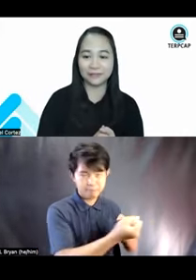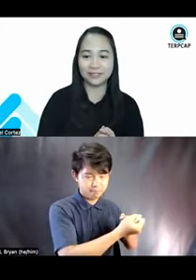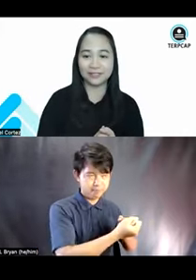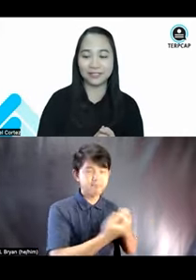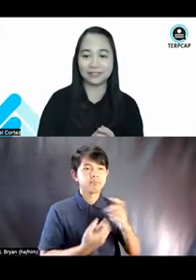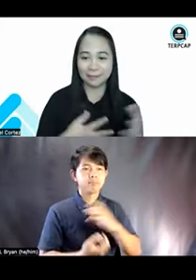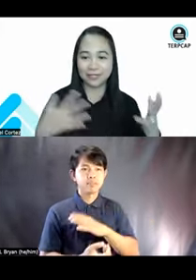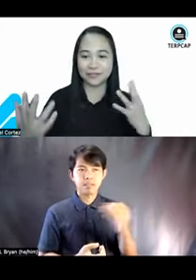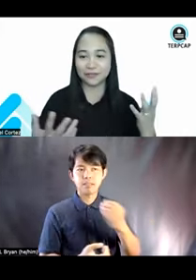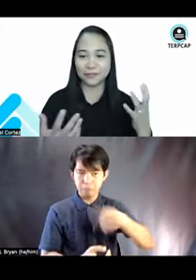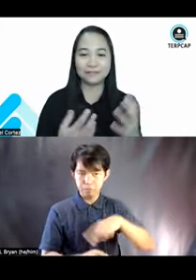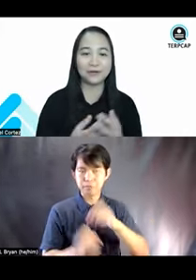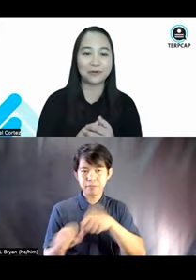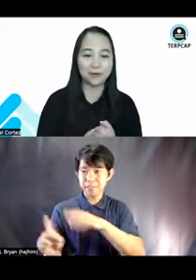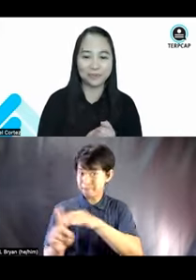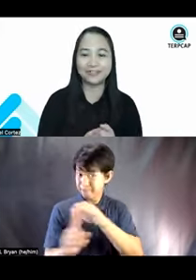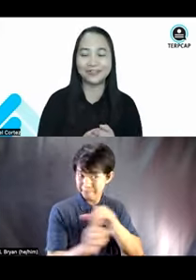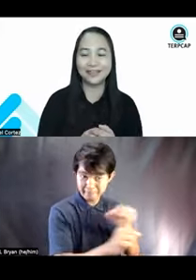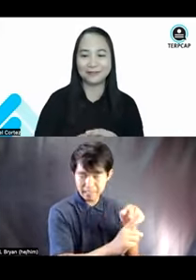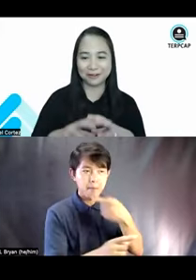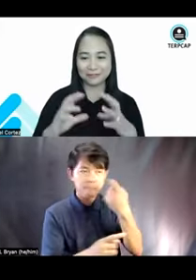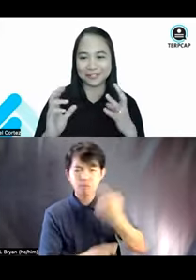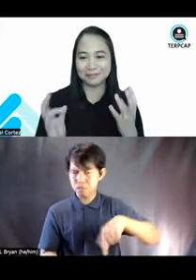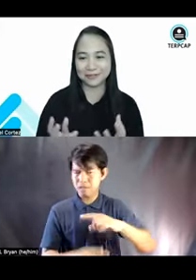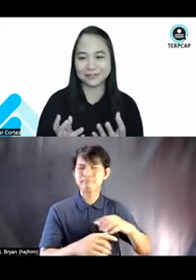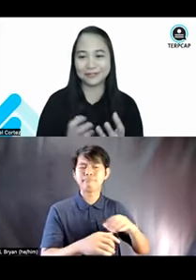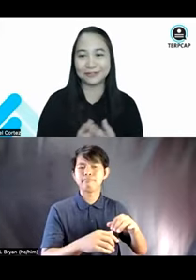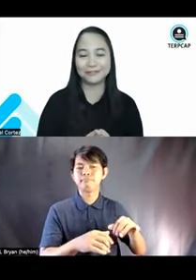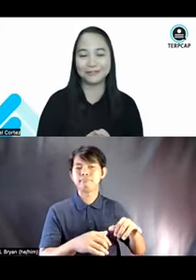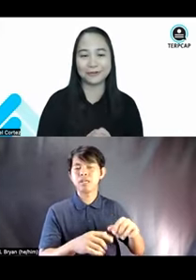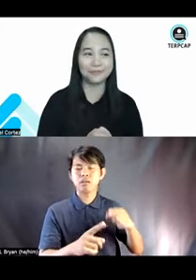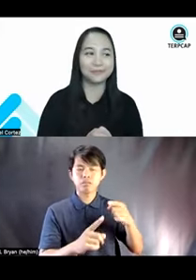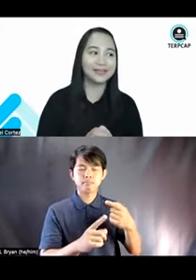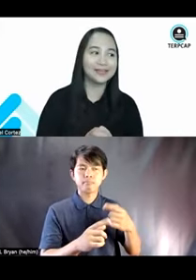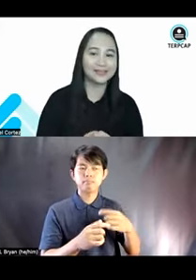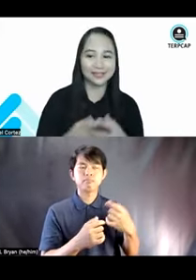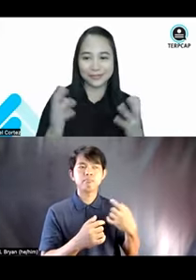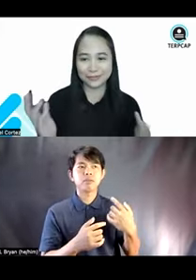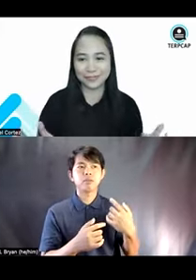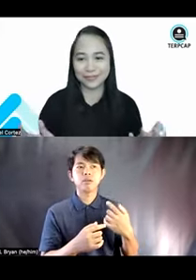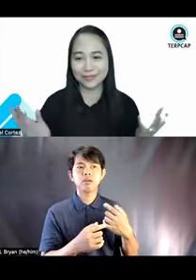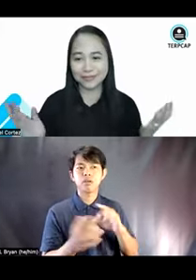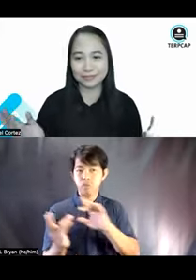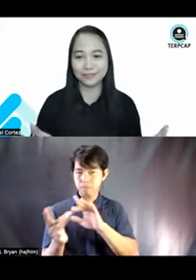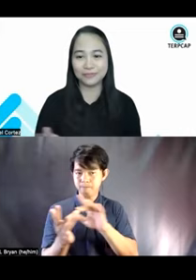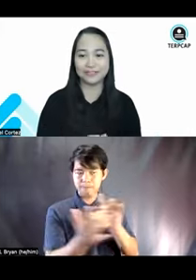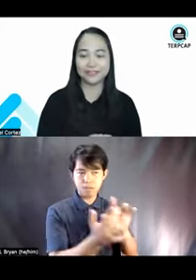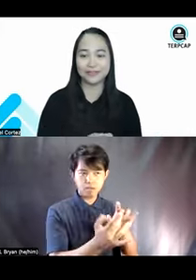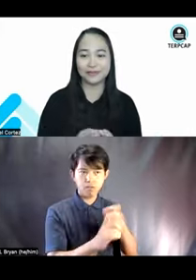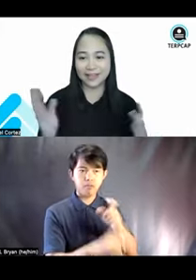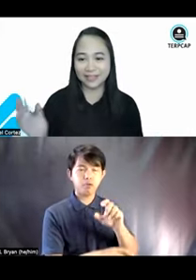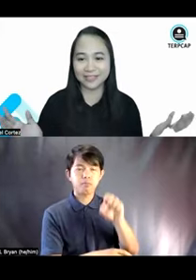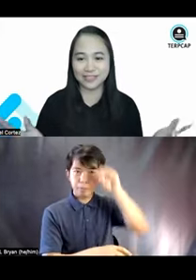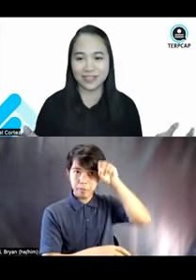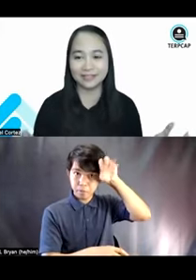can definitely tap each other. We have a common reference person from ASEAN SOGI. Thank you so much,